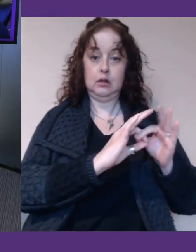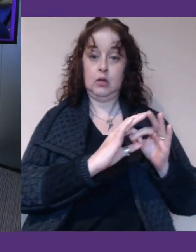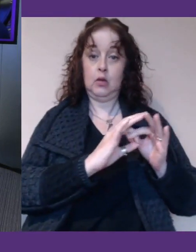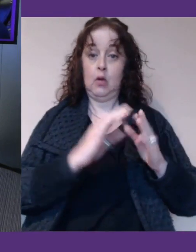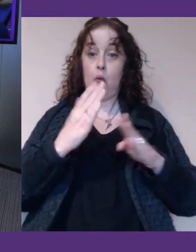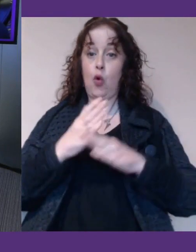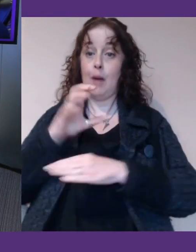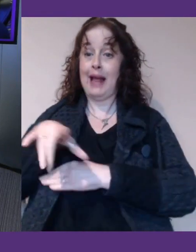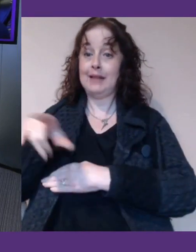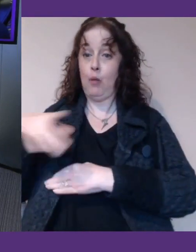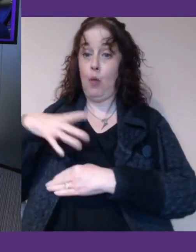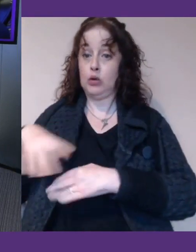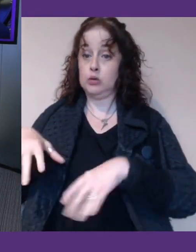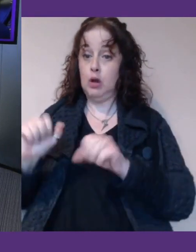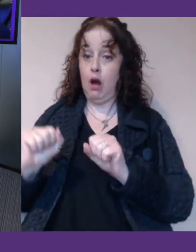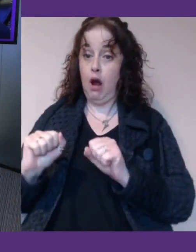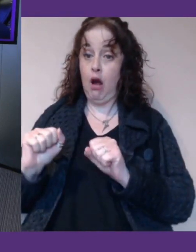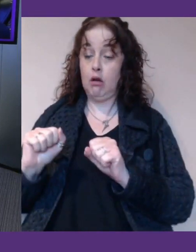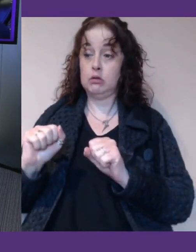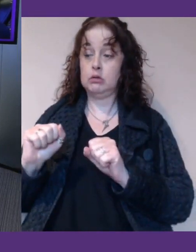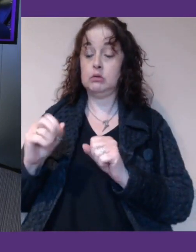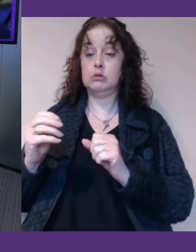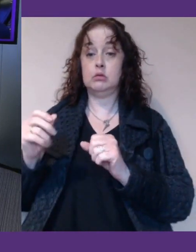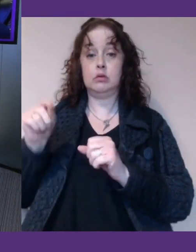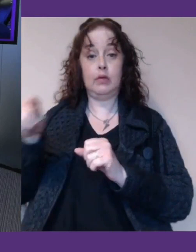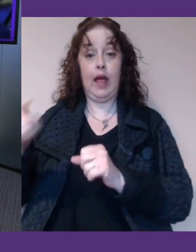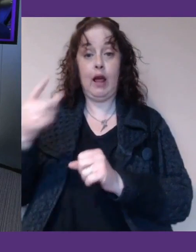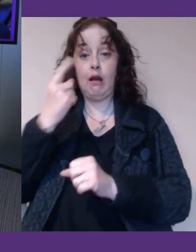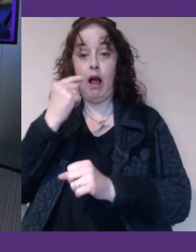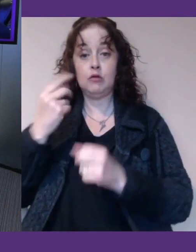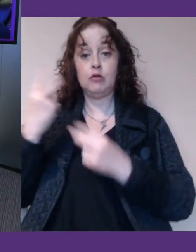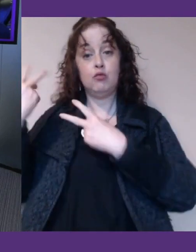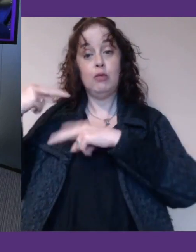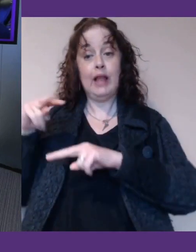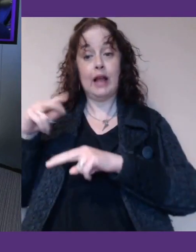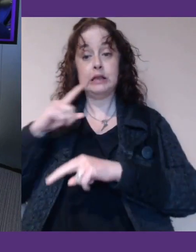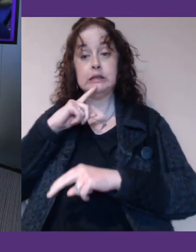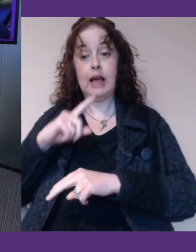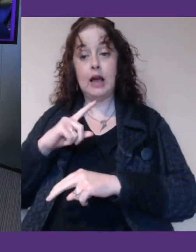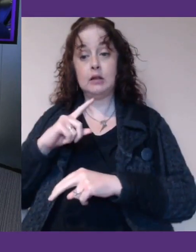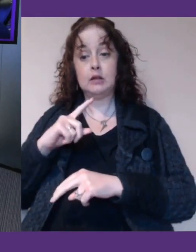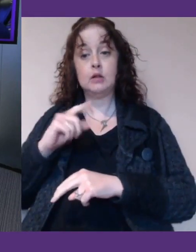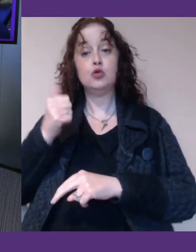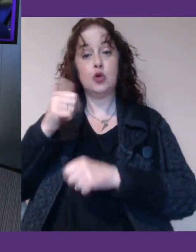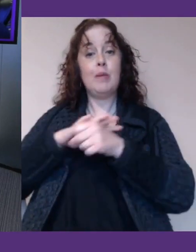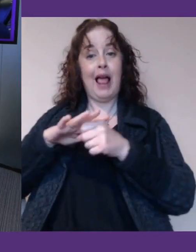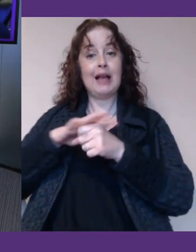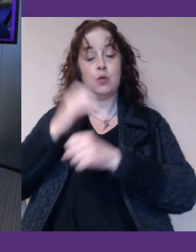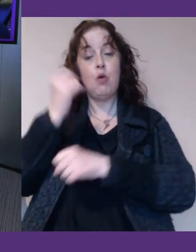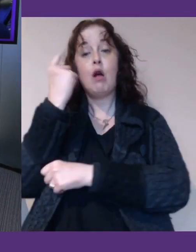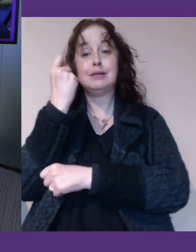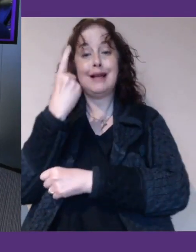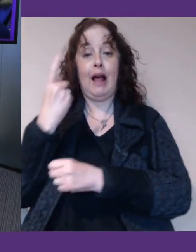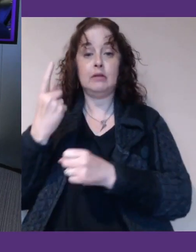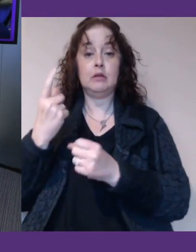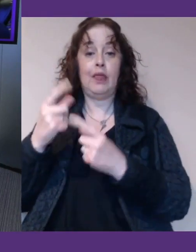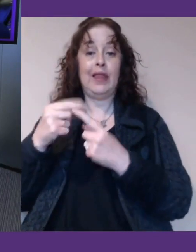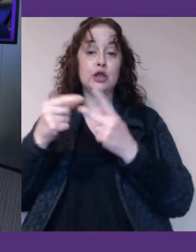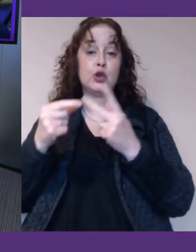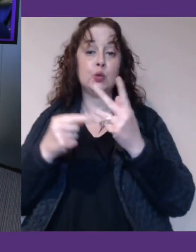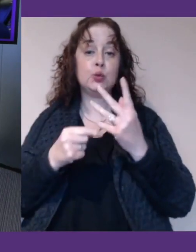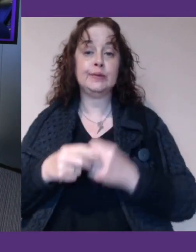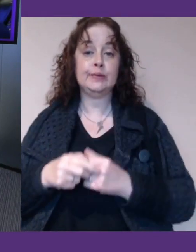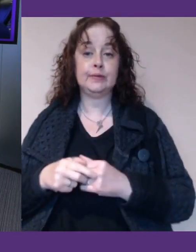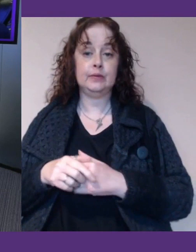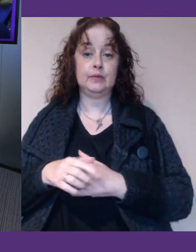start? Is that something that they're going to sort of reflect and say, that's actually a good place for us to understand these issues? Absolutely. And I